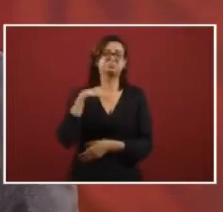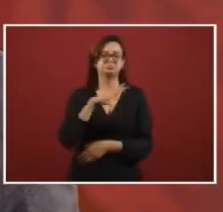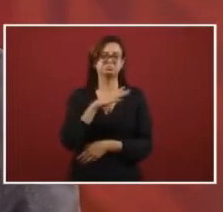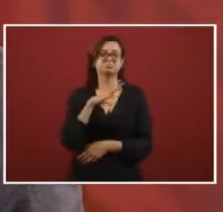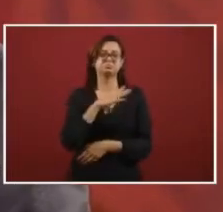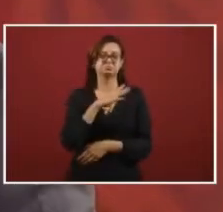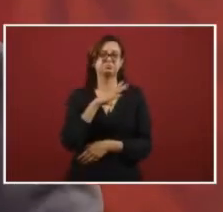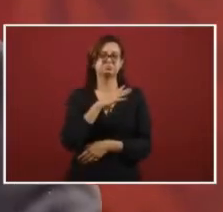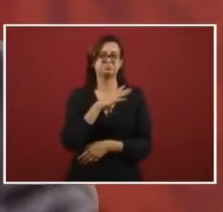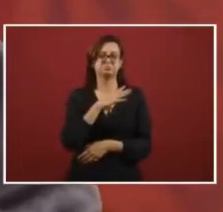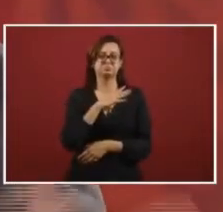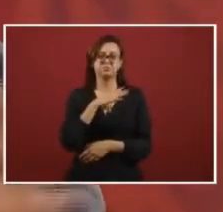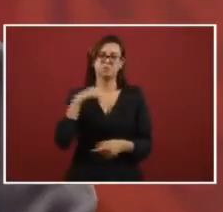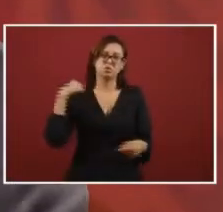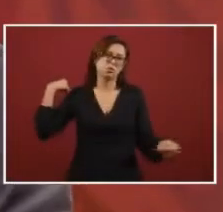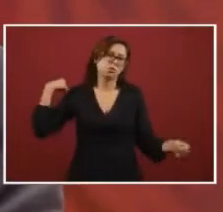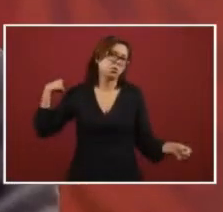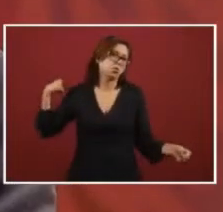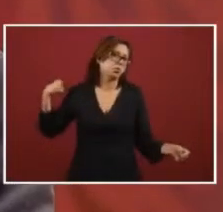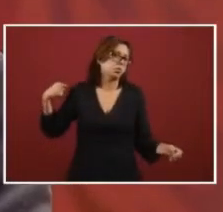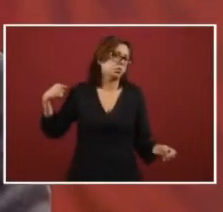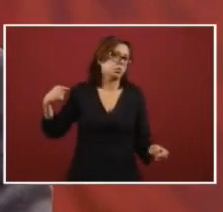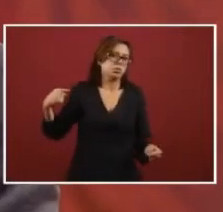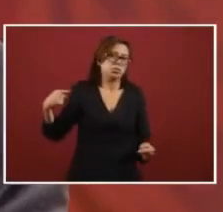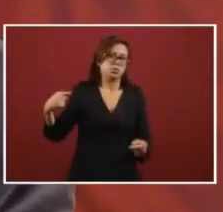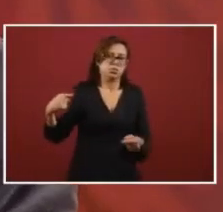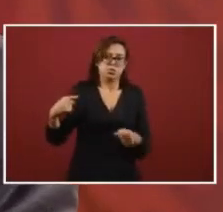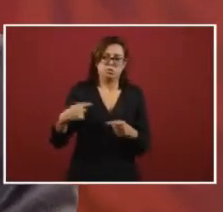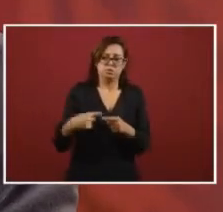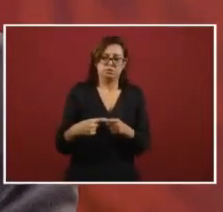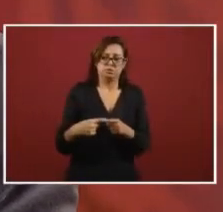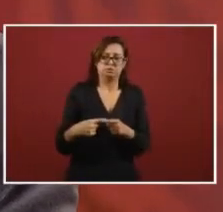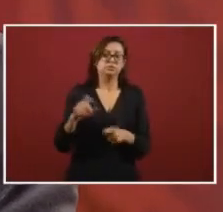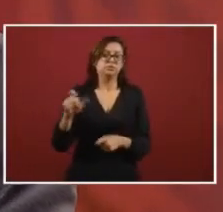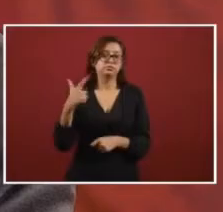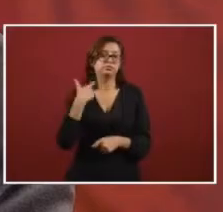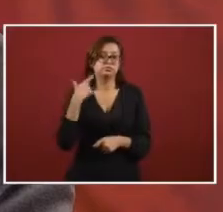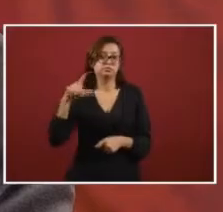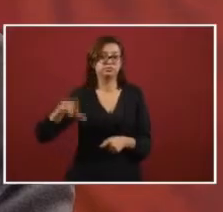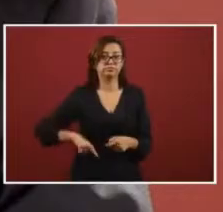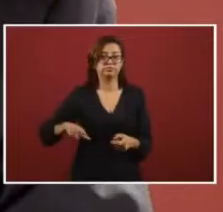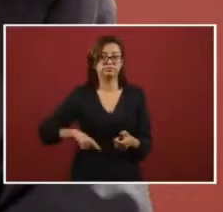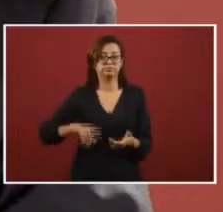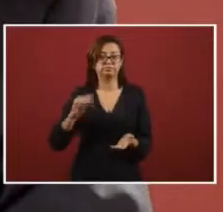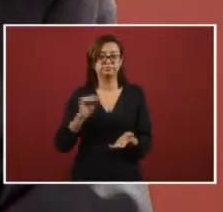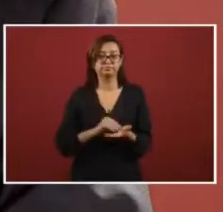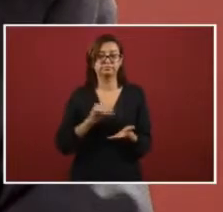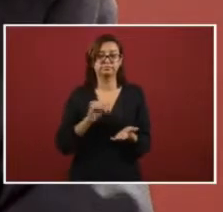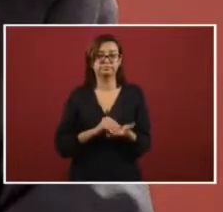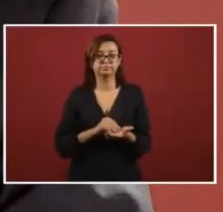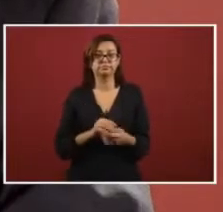at that time, and that was up until the last government.